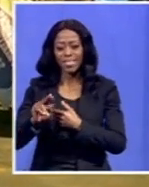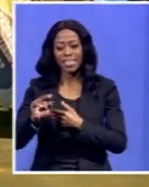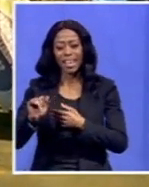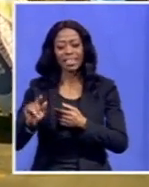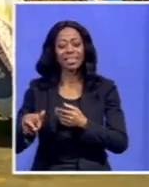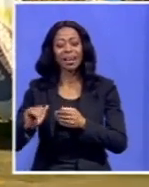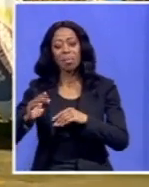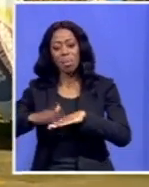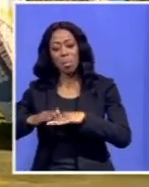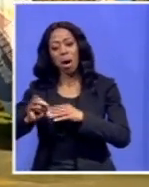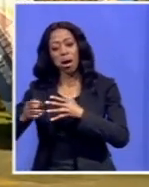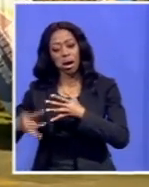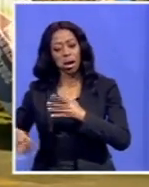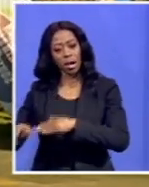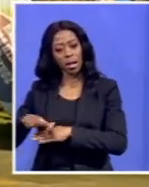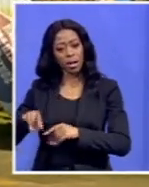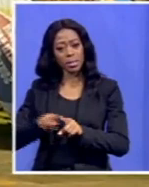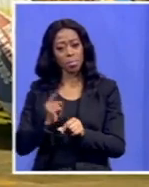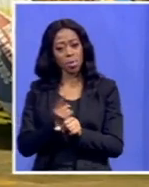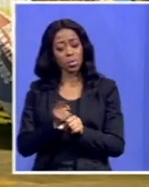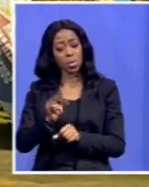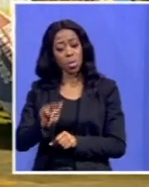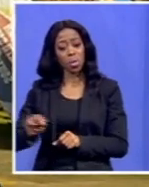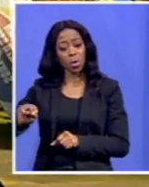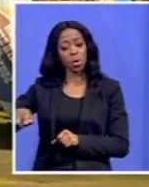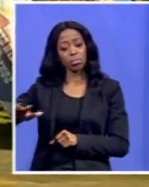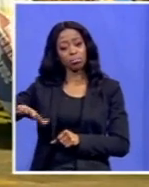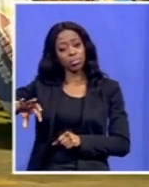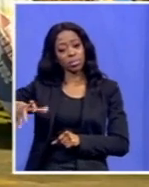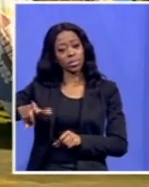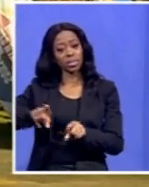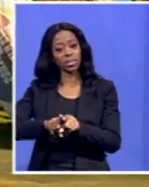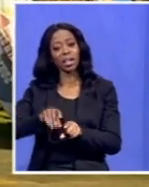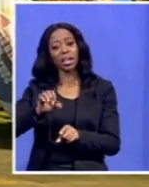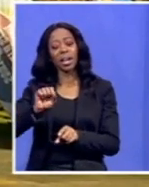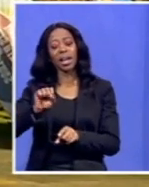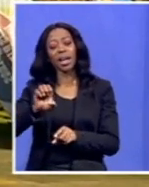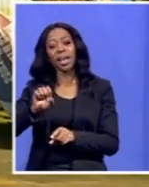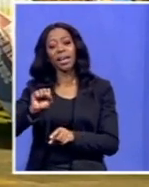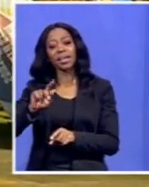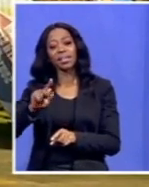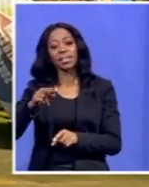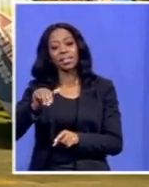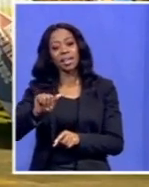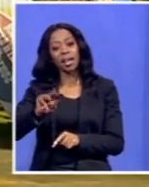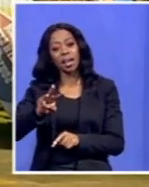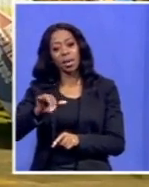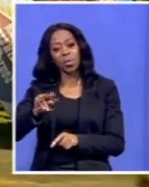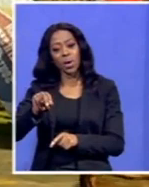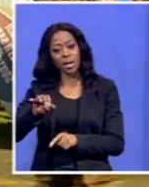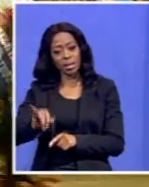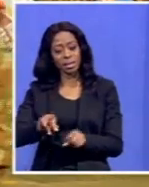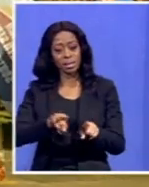even in areas such as the northern part of the province, as well as in some north